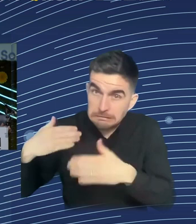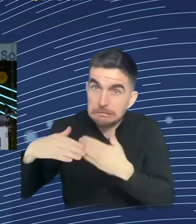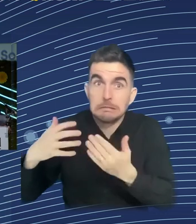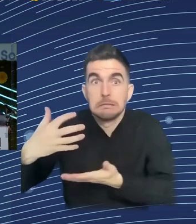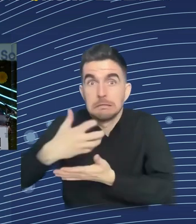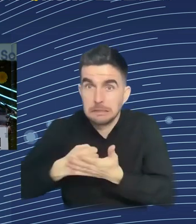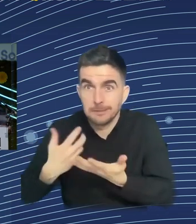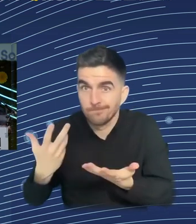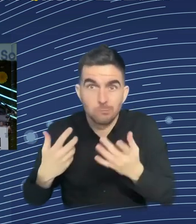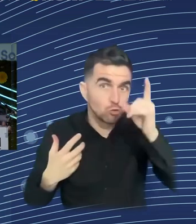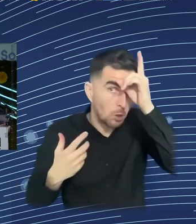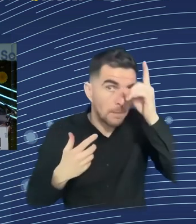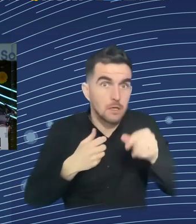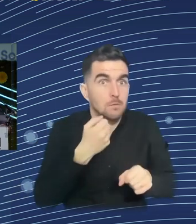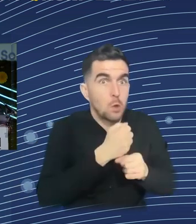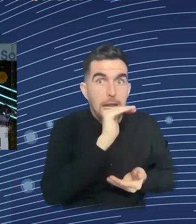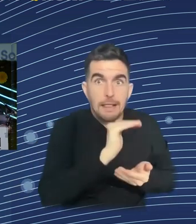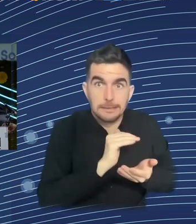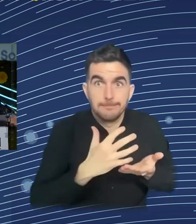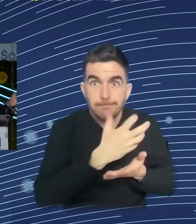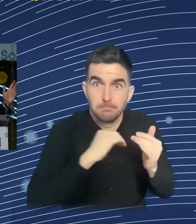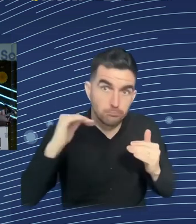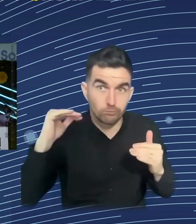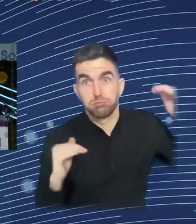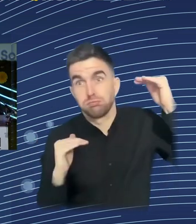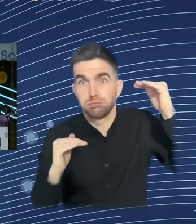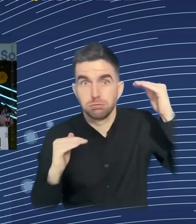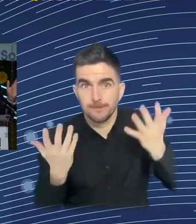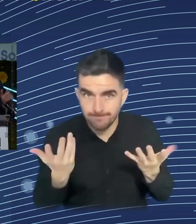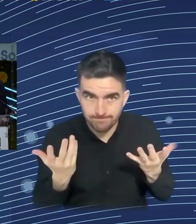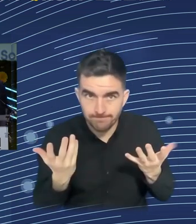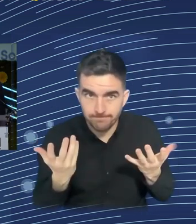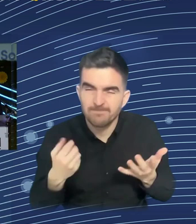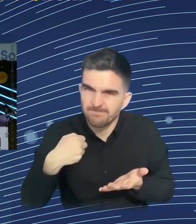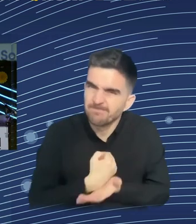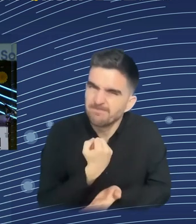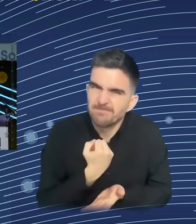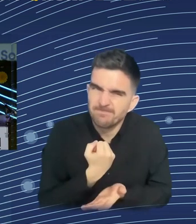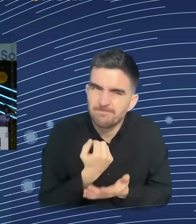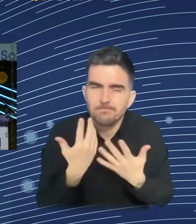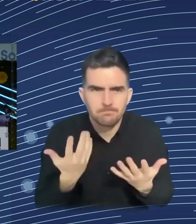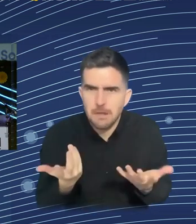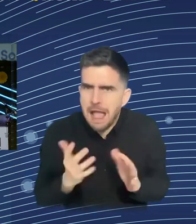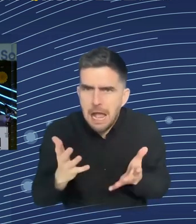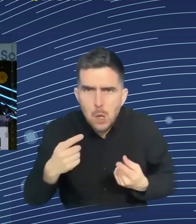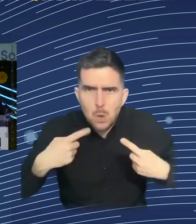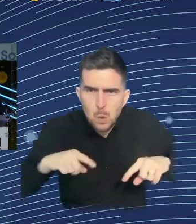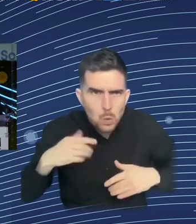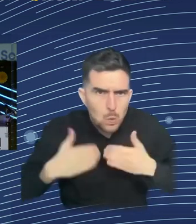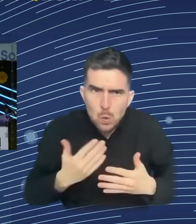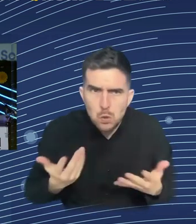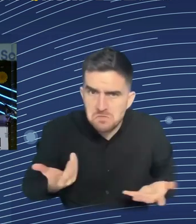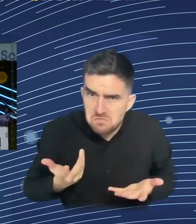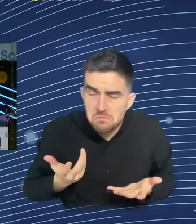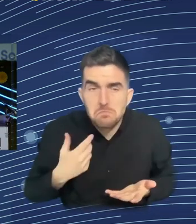for services will be created. But Keynes, despite his many, many